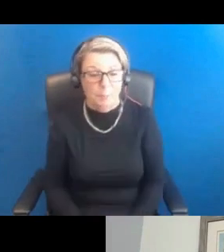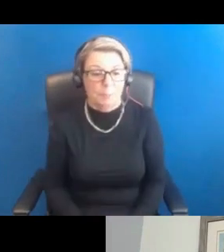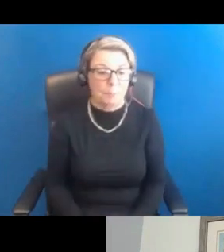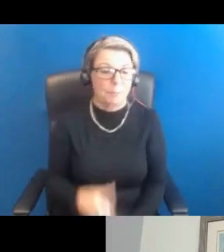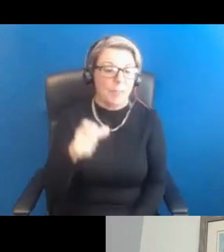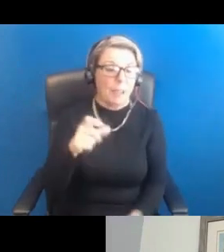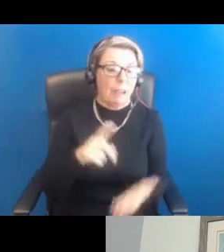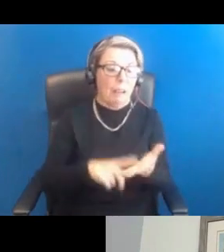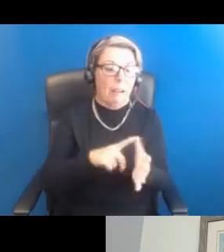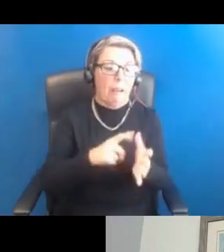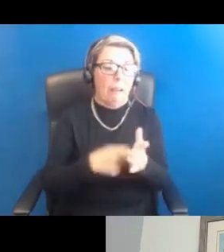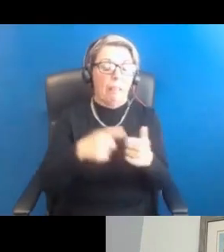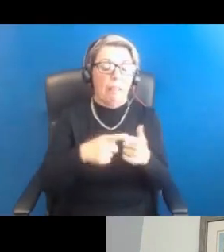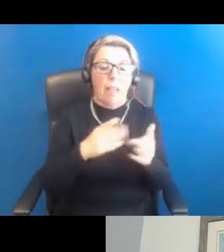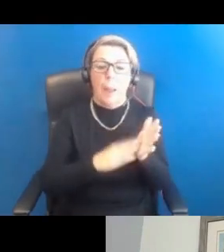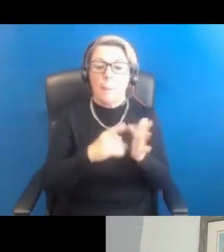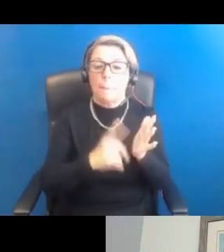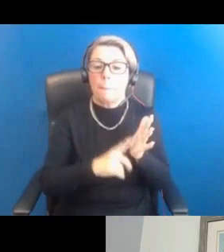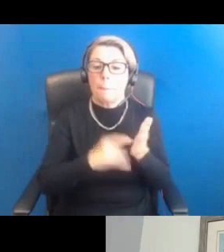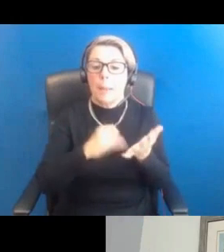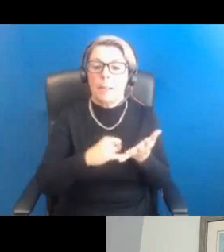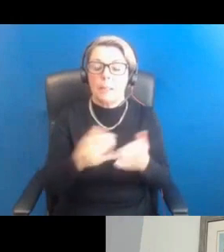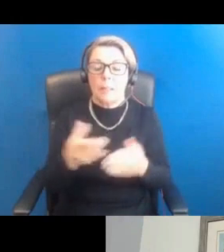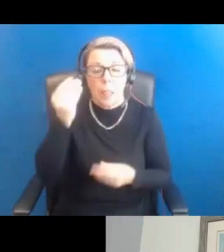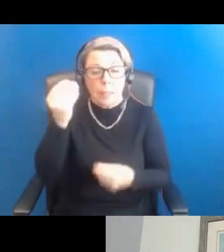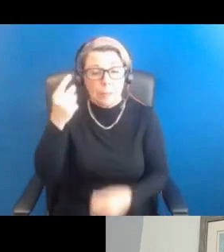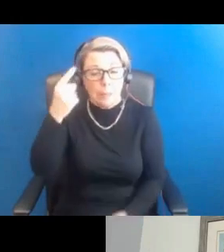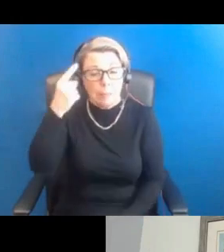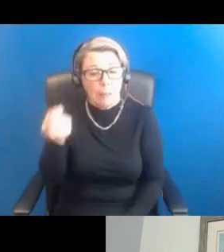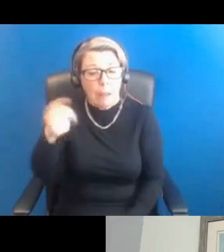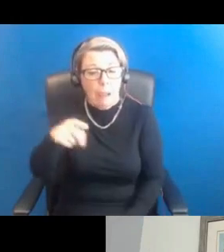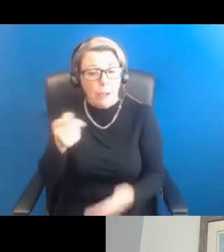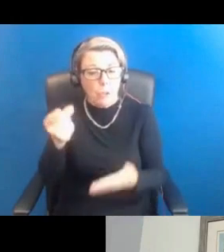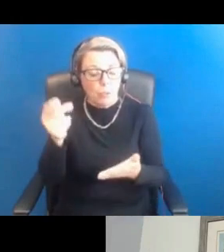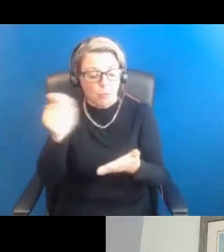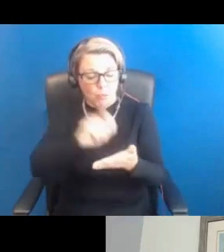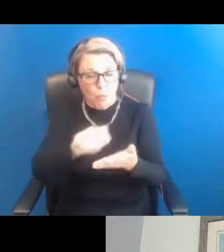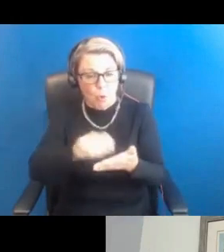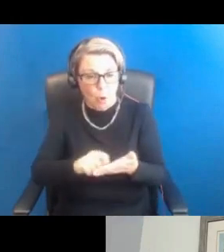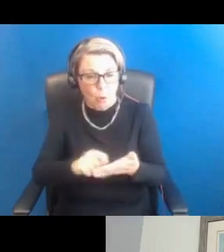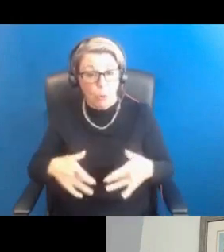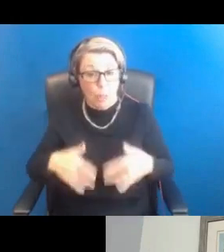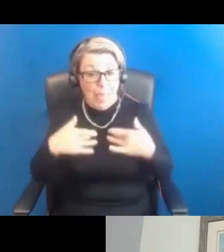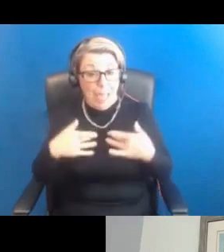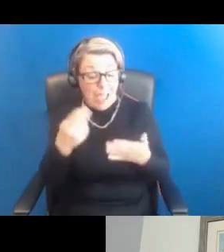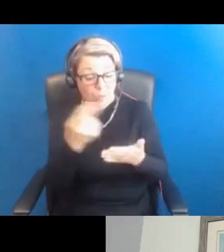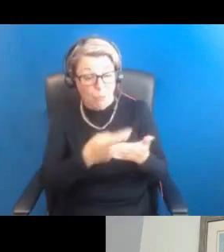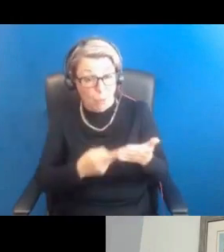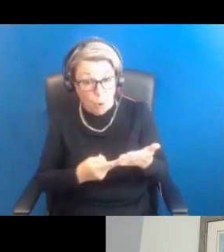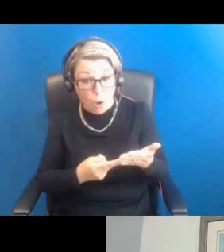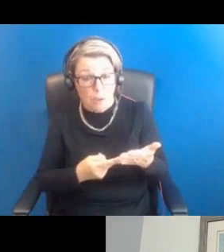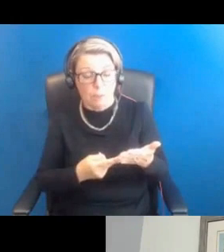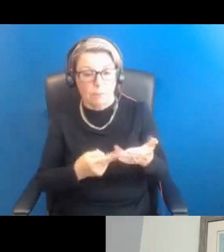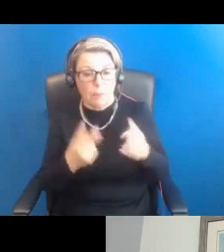Mills from Listen, Think and Draw, who's doing a sort of live drawing and visually supporting the